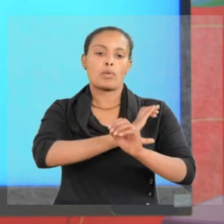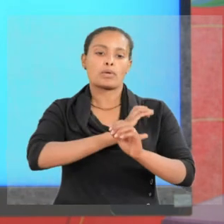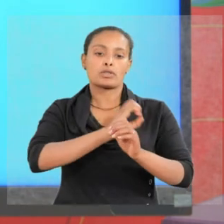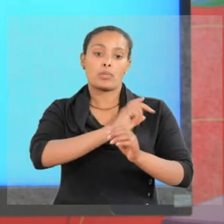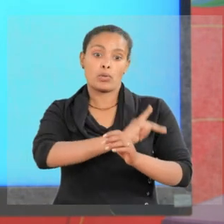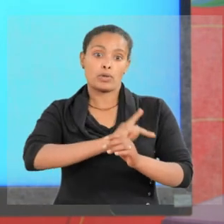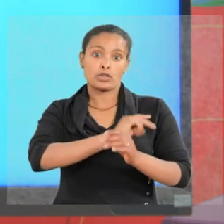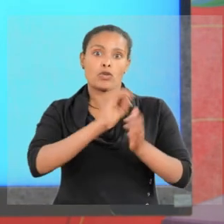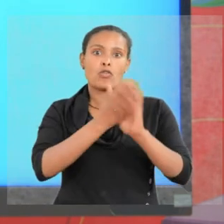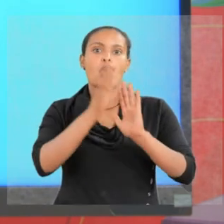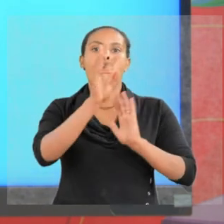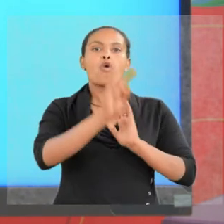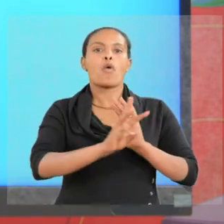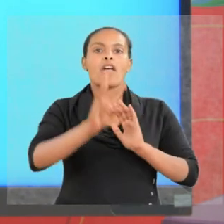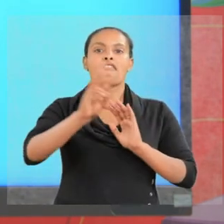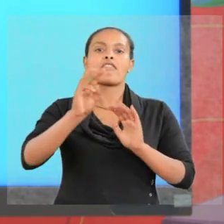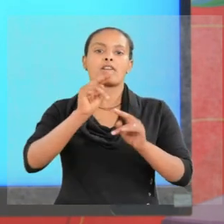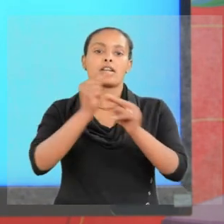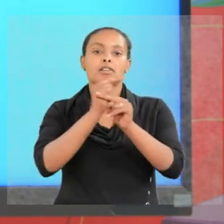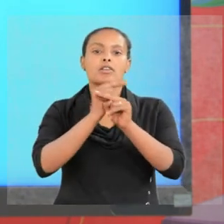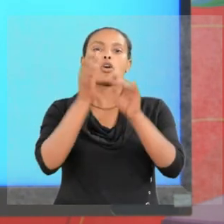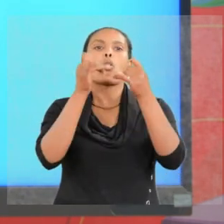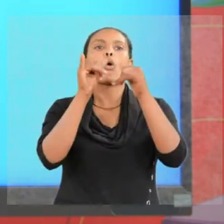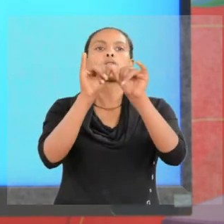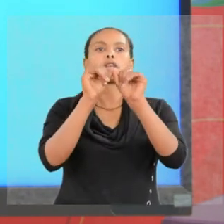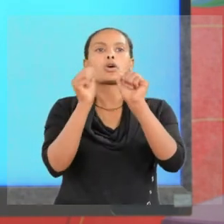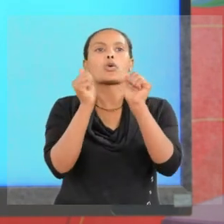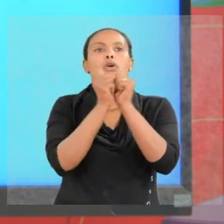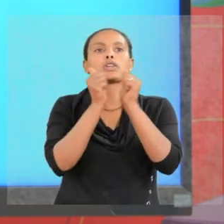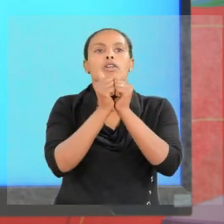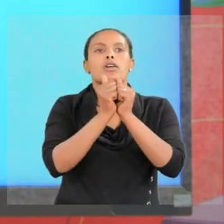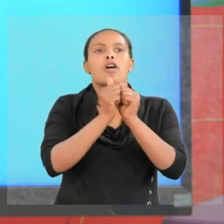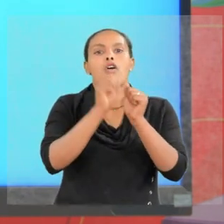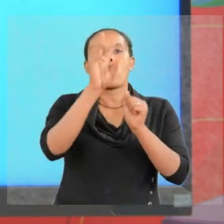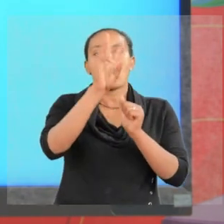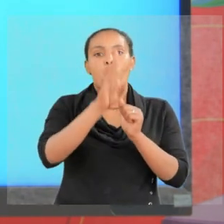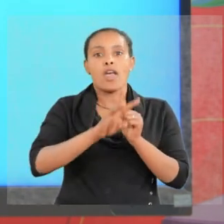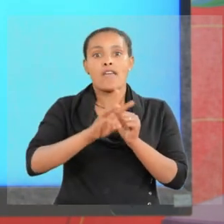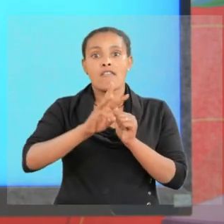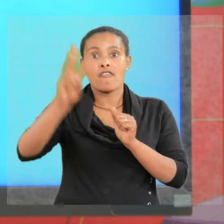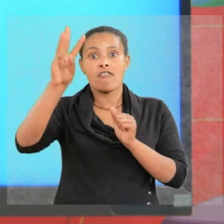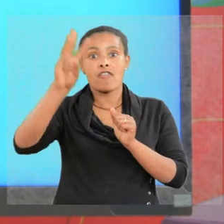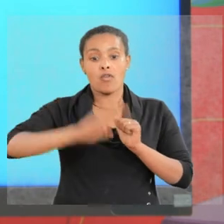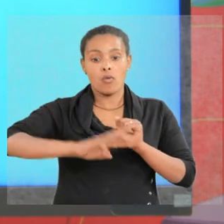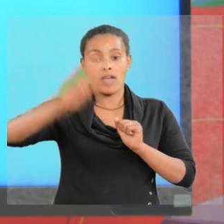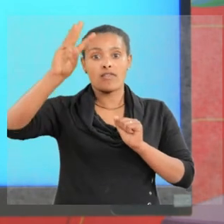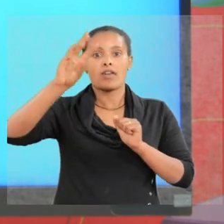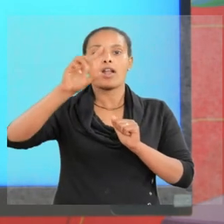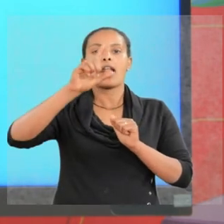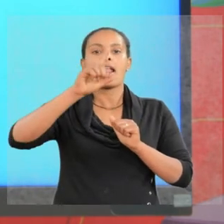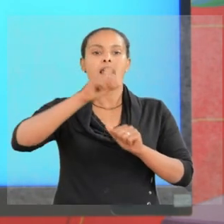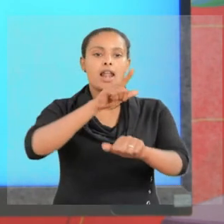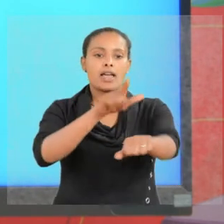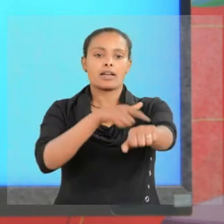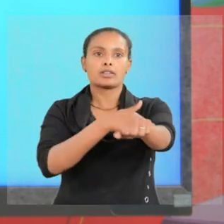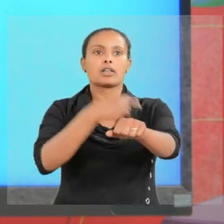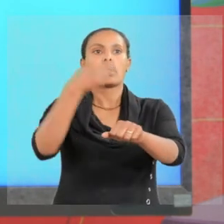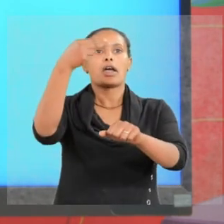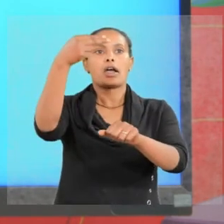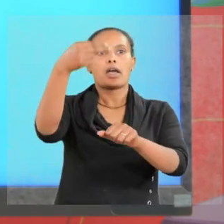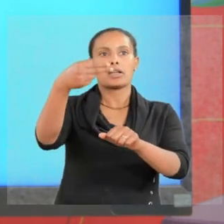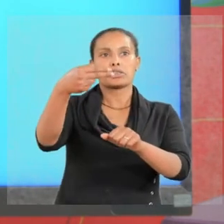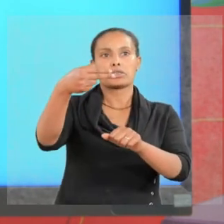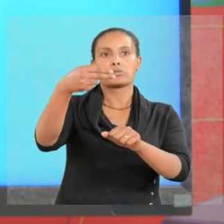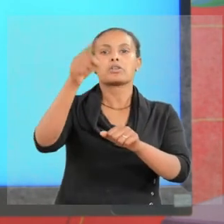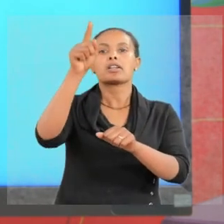wave. Wave nature consistent with a wavelength given by wavelength equal H is Planck's